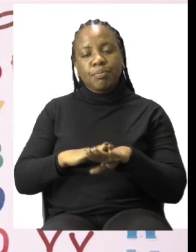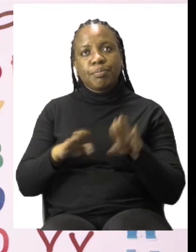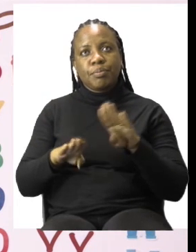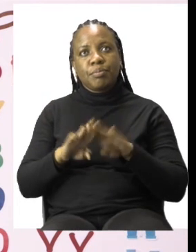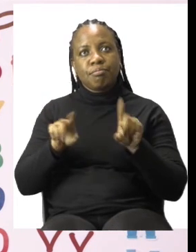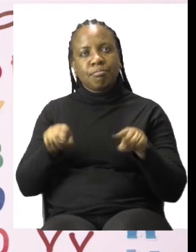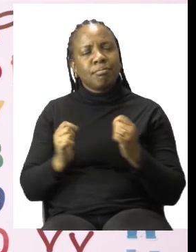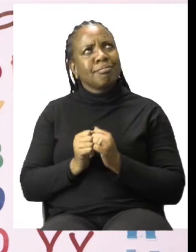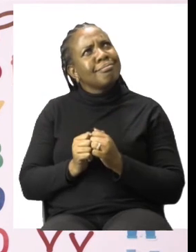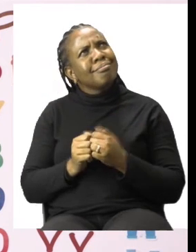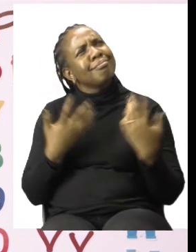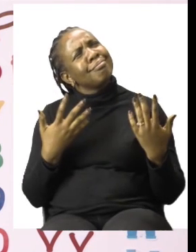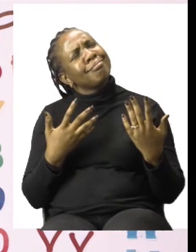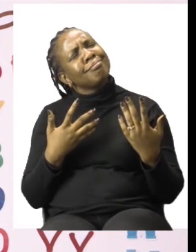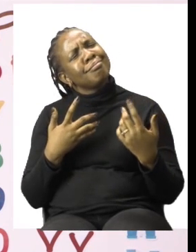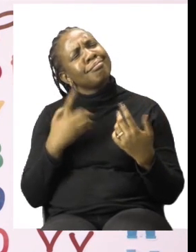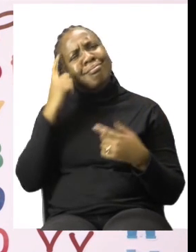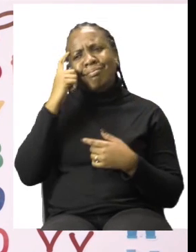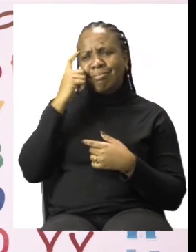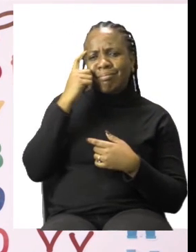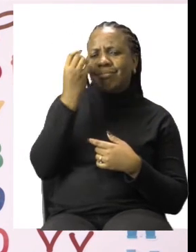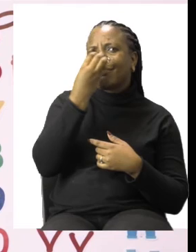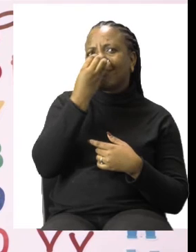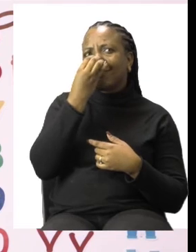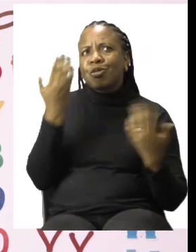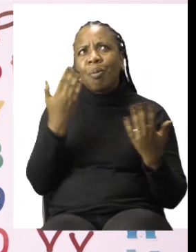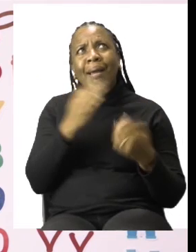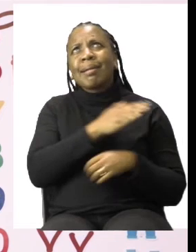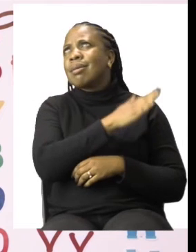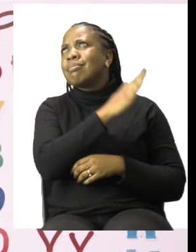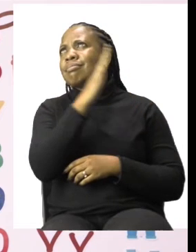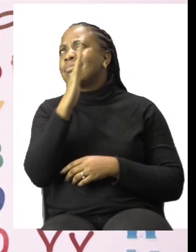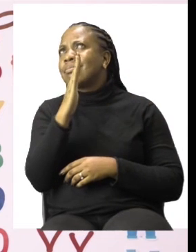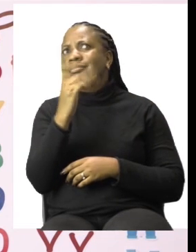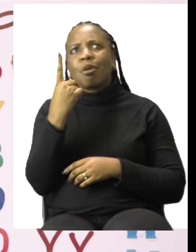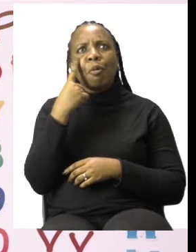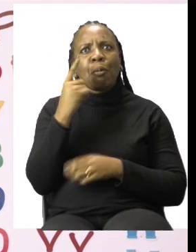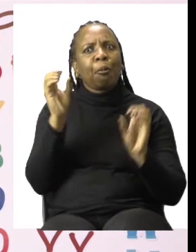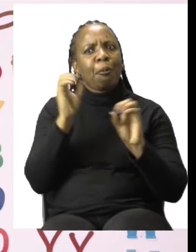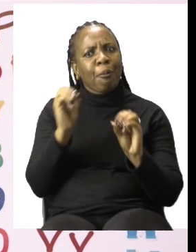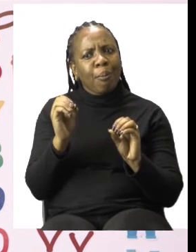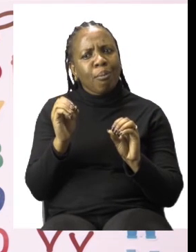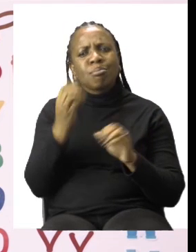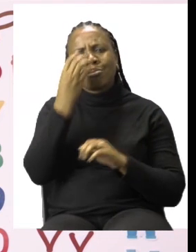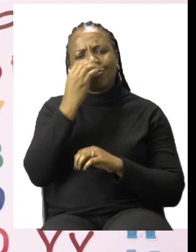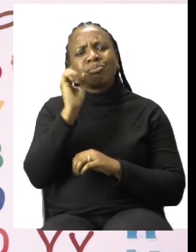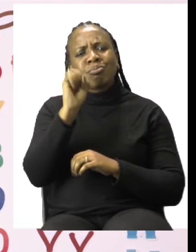I wonder where Sashi is. I have not seen him the whole day and he was supposed to help me with something.